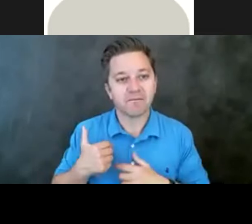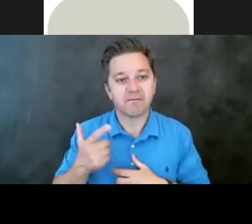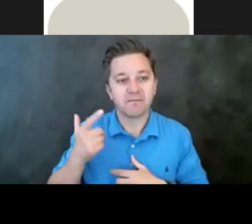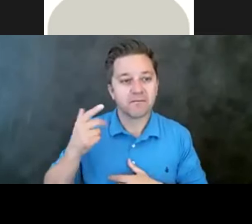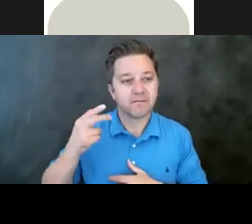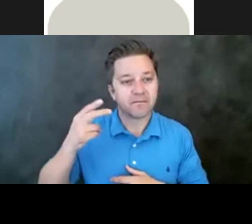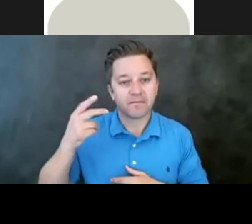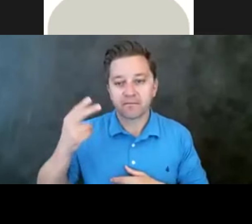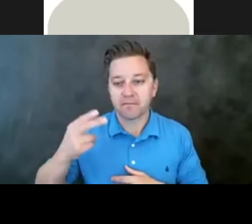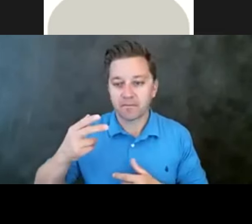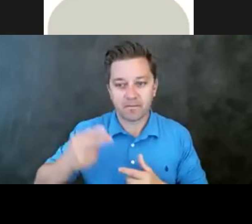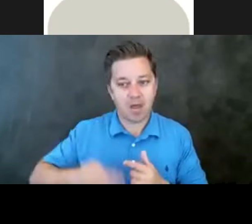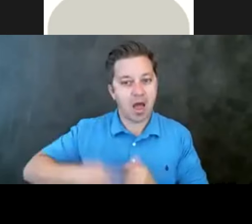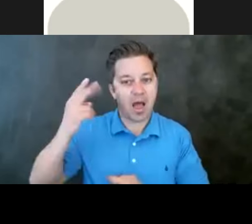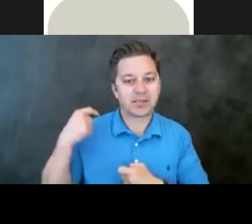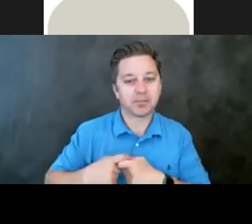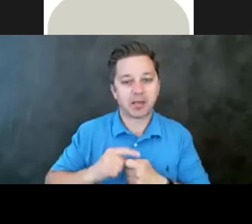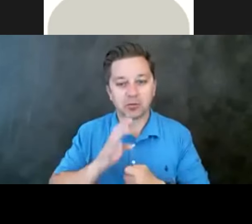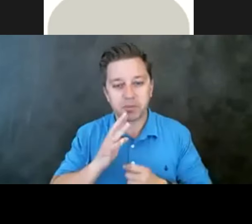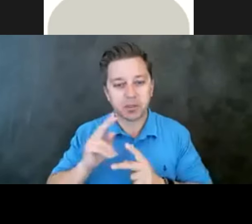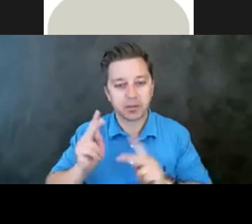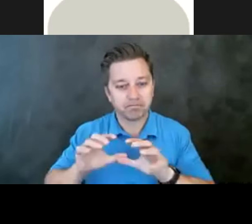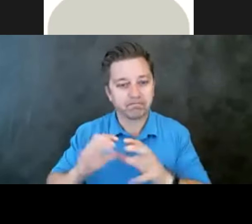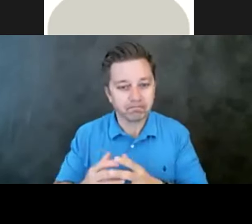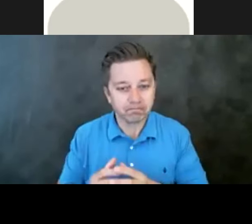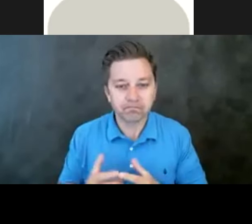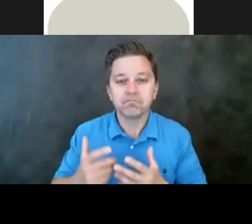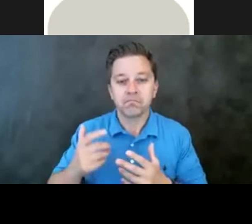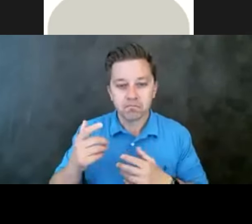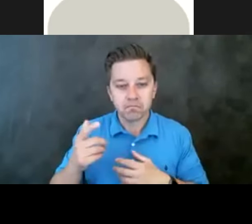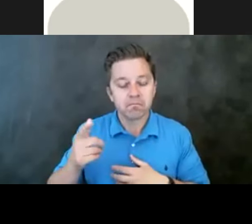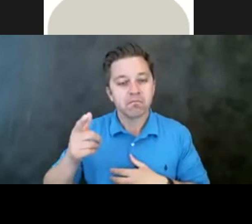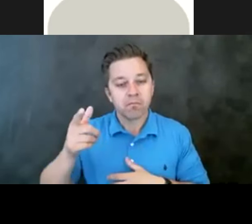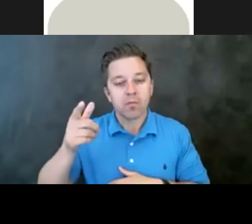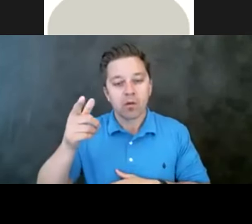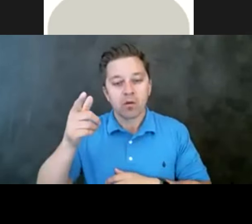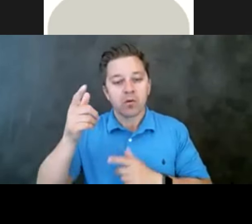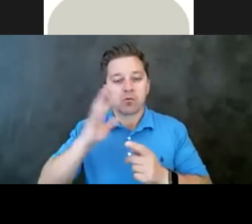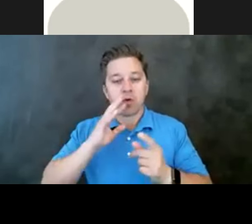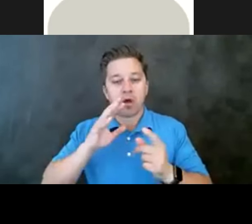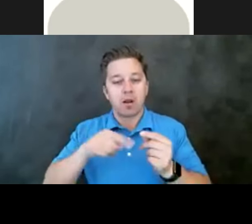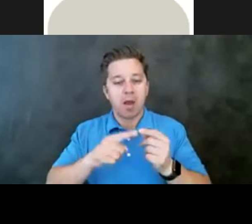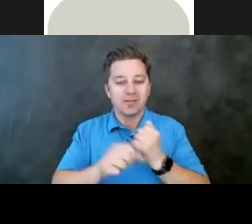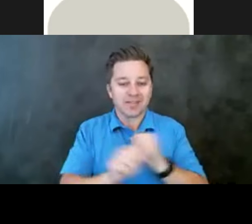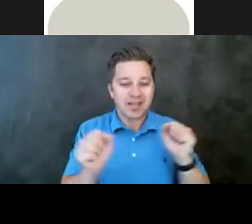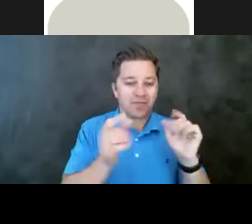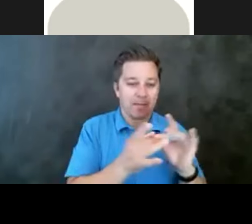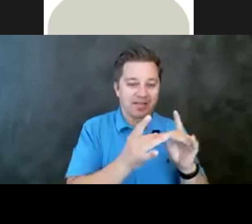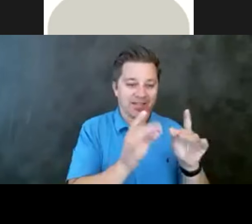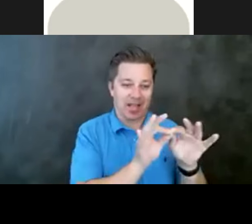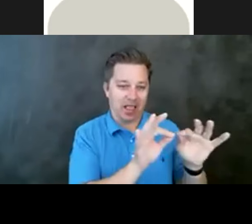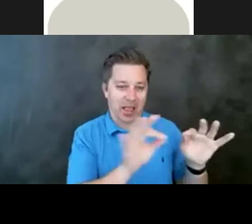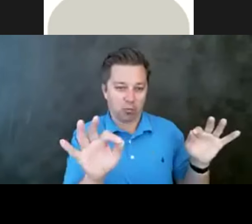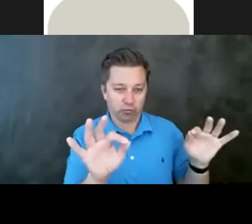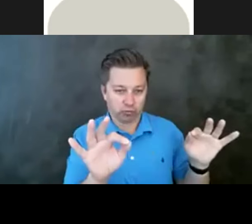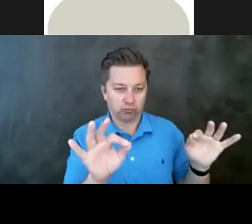um, Spanish speaking population and so on. And so we, we talked about safe messaging language and,